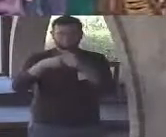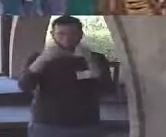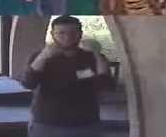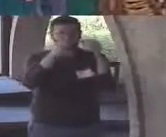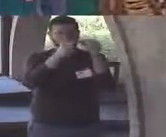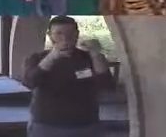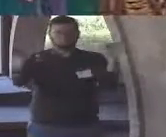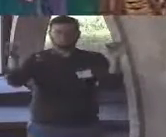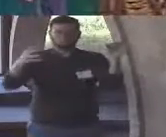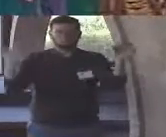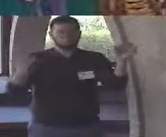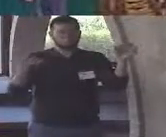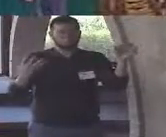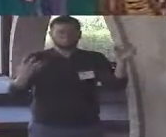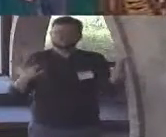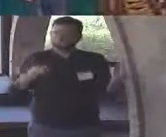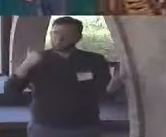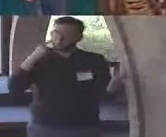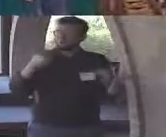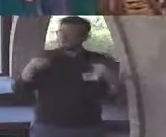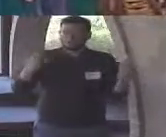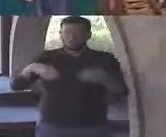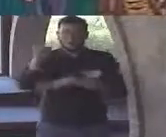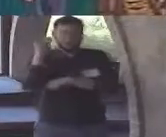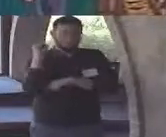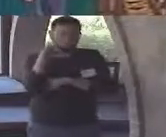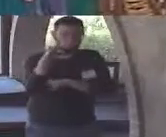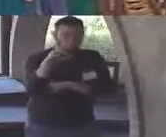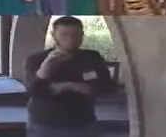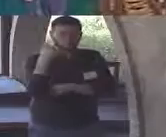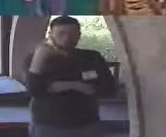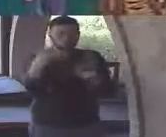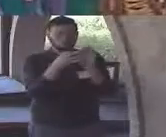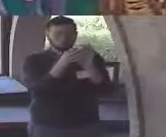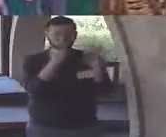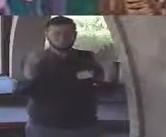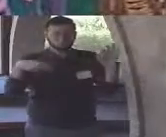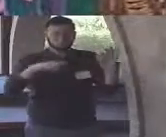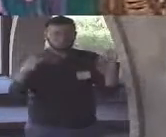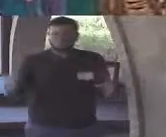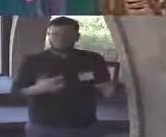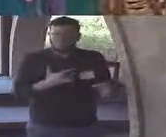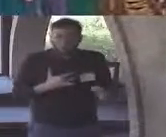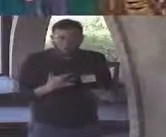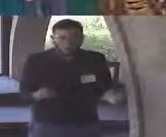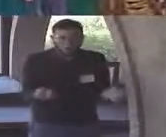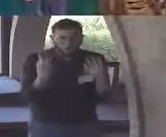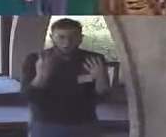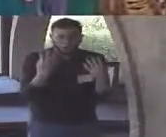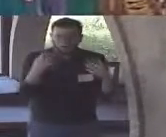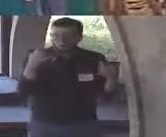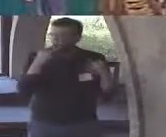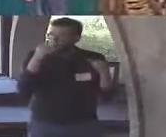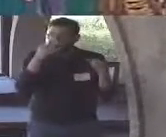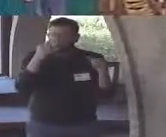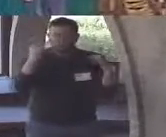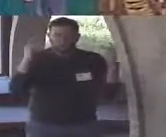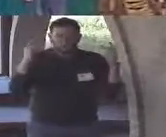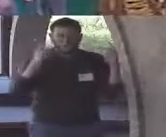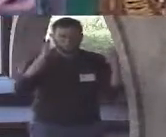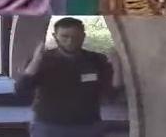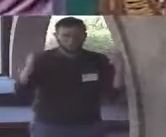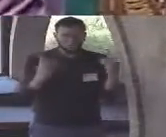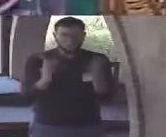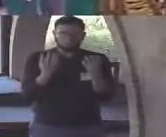like to start with a sensationalist provocative statement designed to rattle everyone in their seats